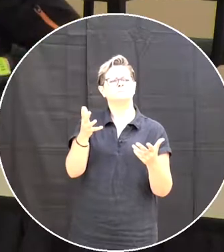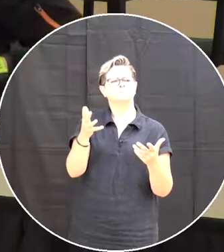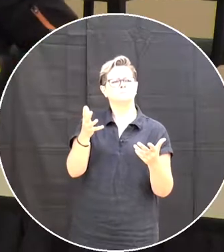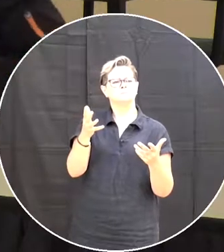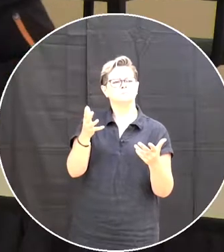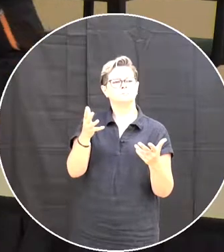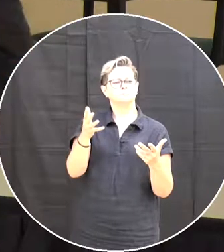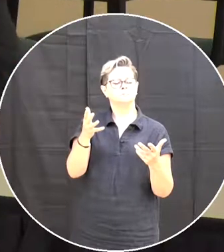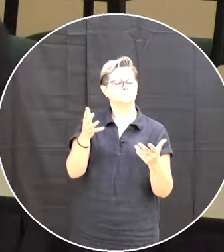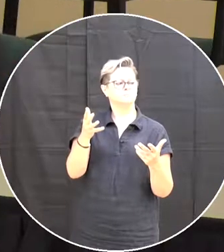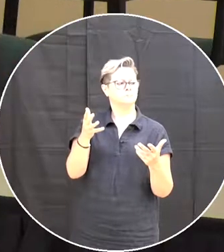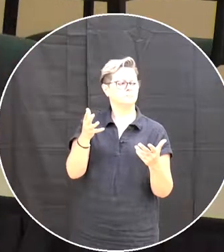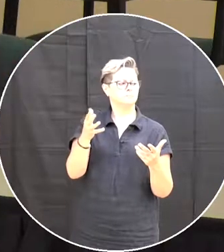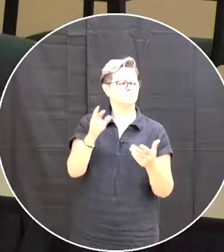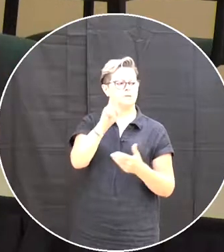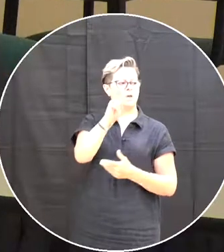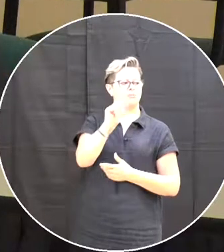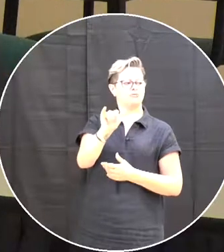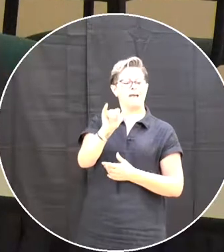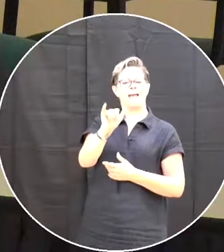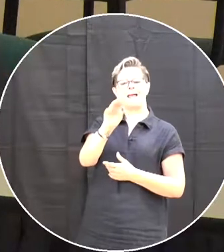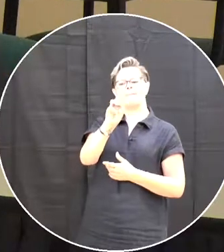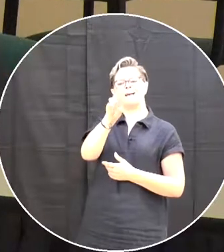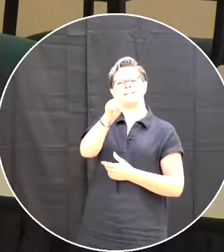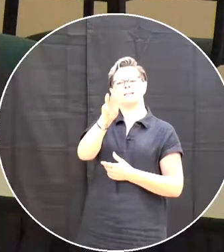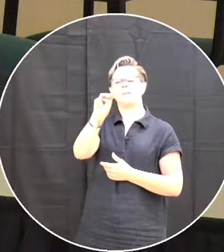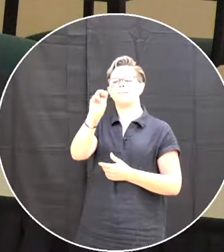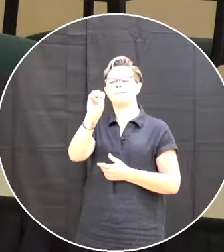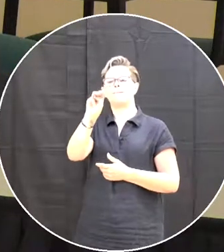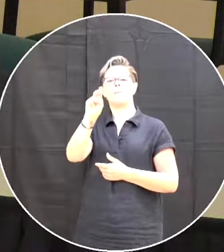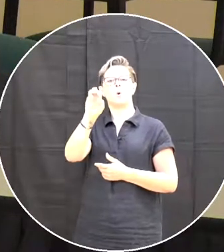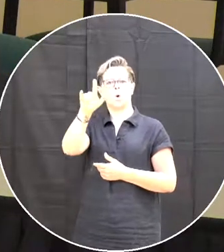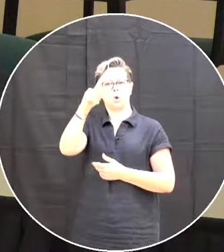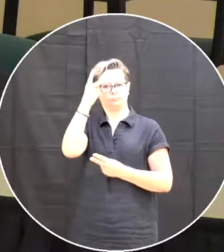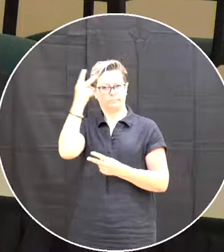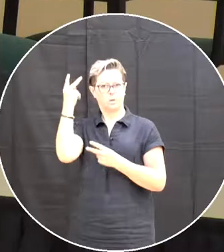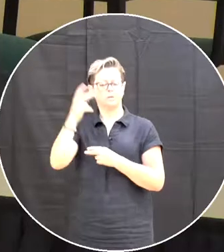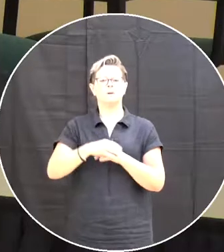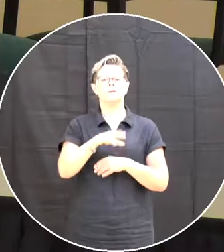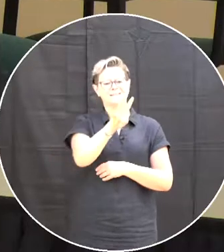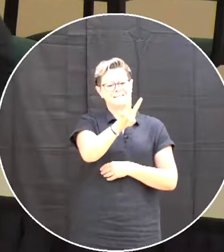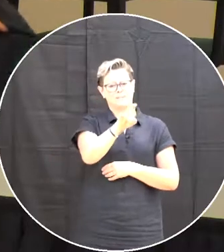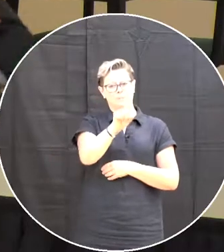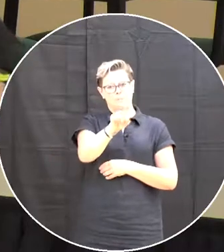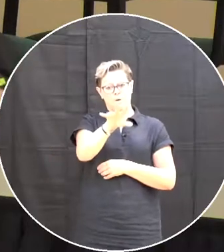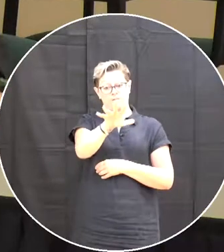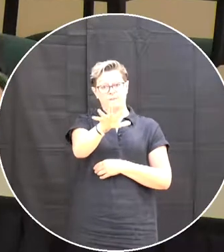memorial and i'm going to turn the floor to the vice chair 7.5